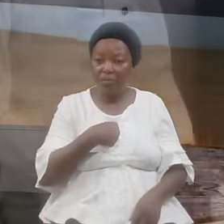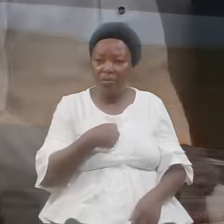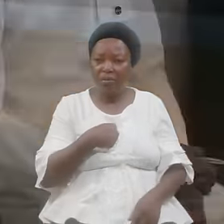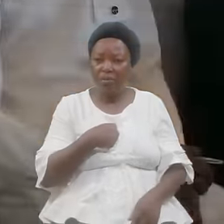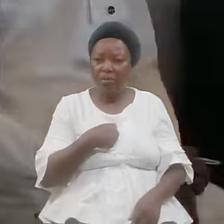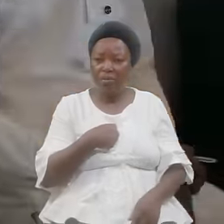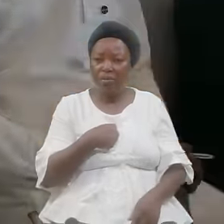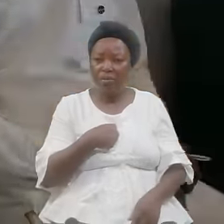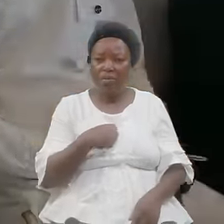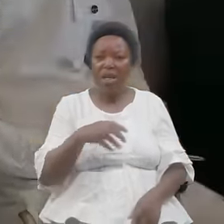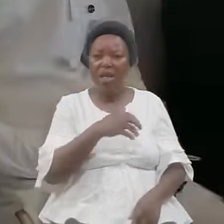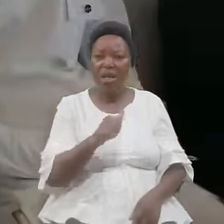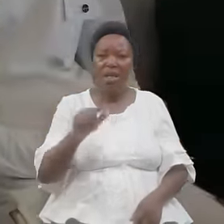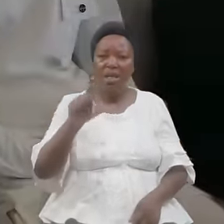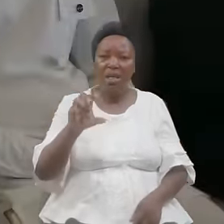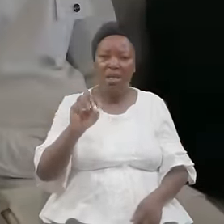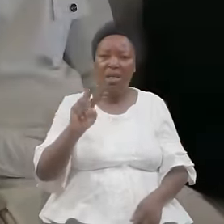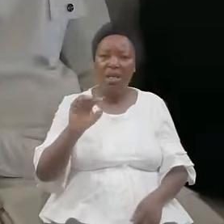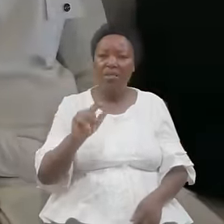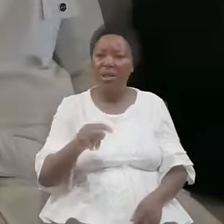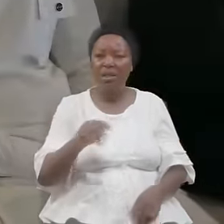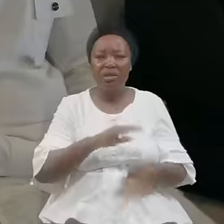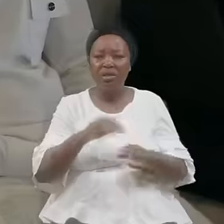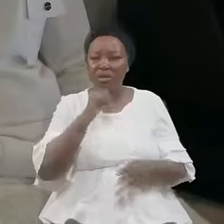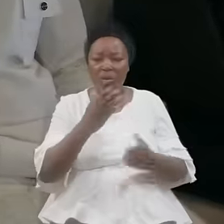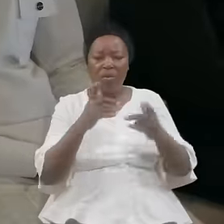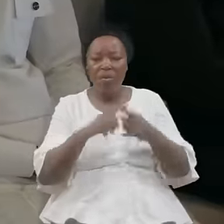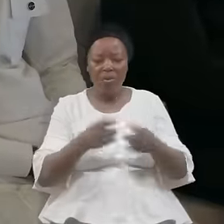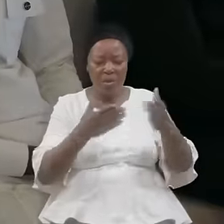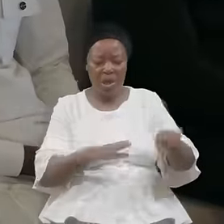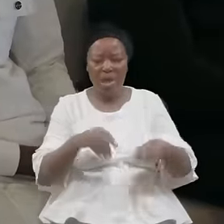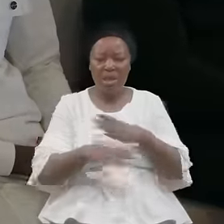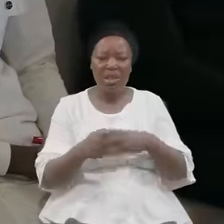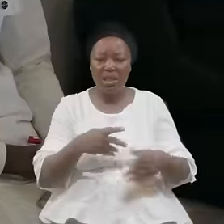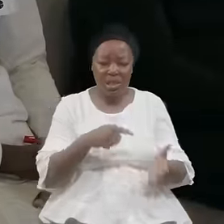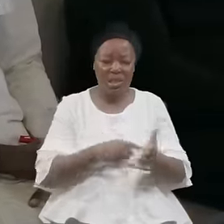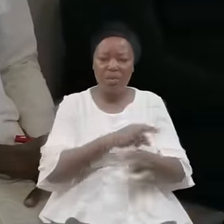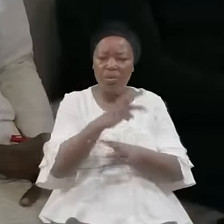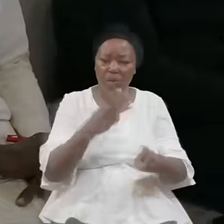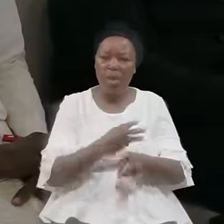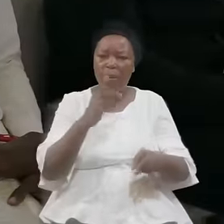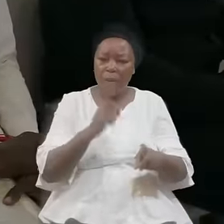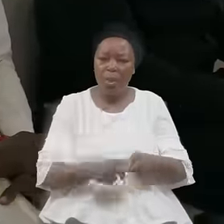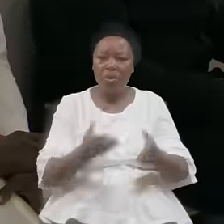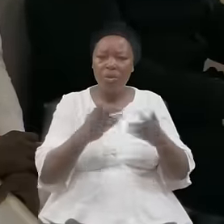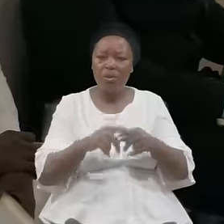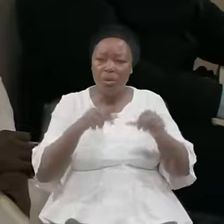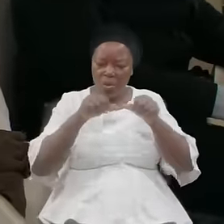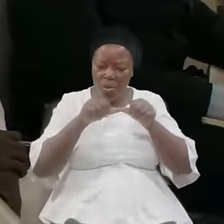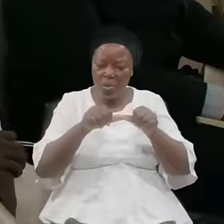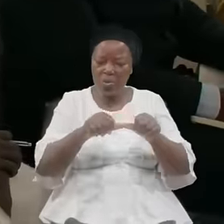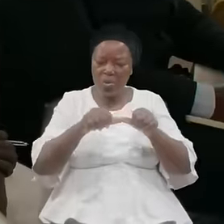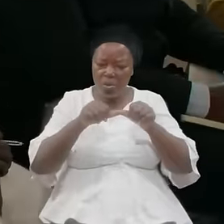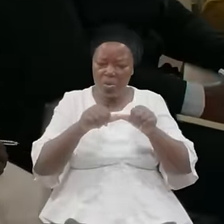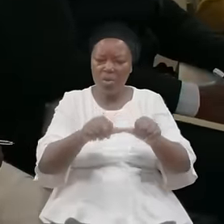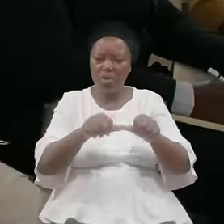die In the wilderness Of the world They want They go On And on Until they see